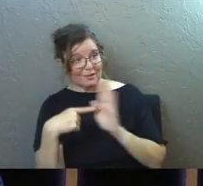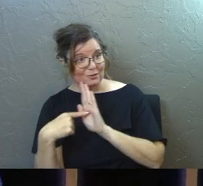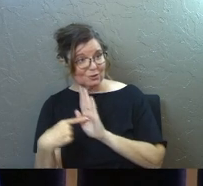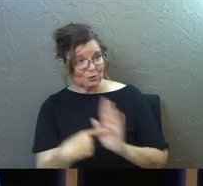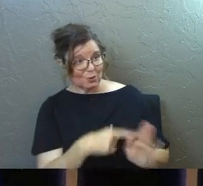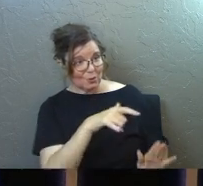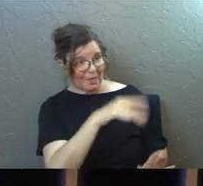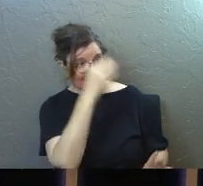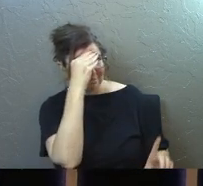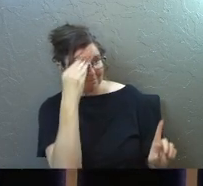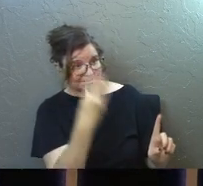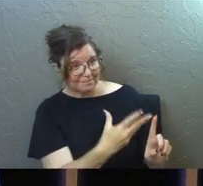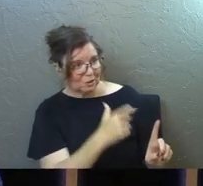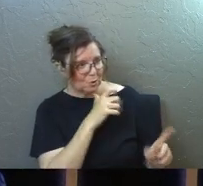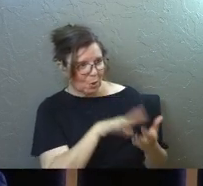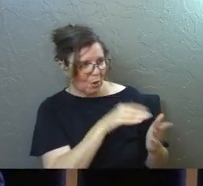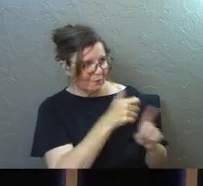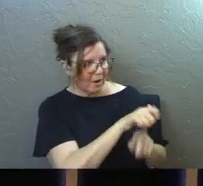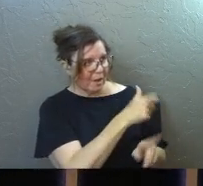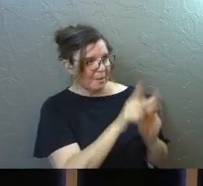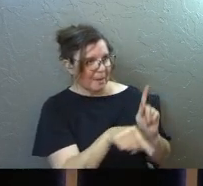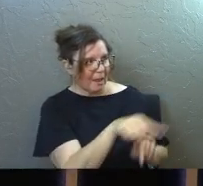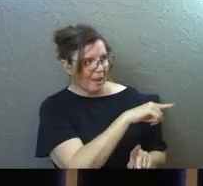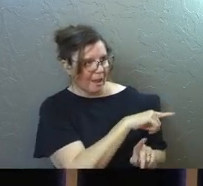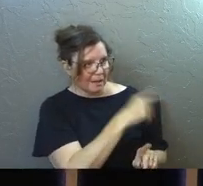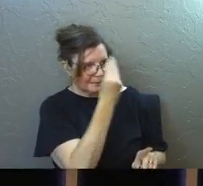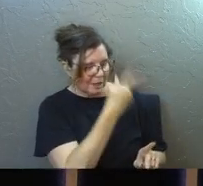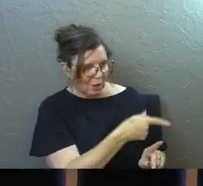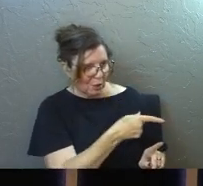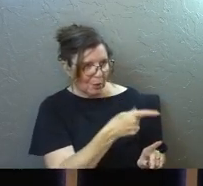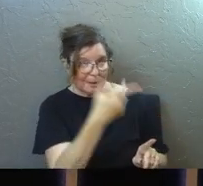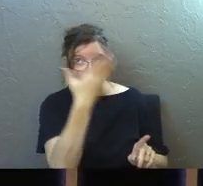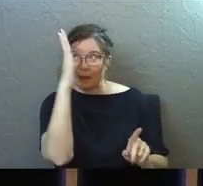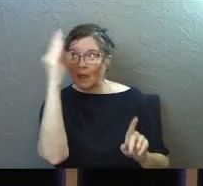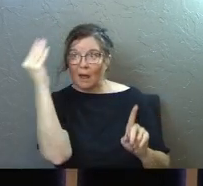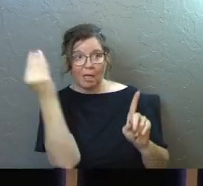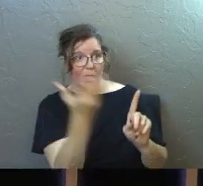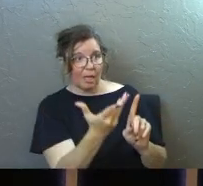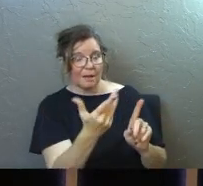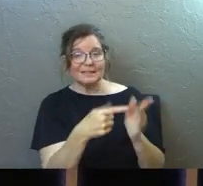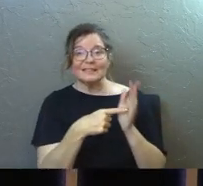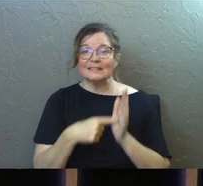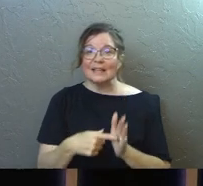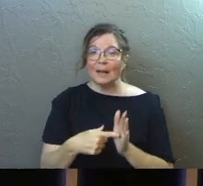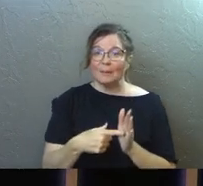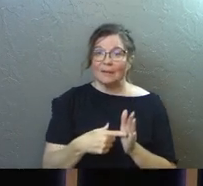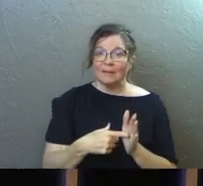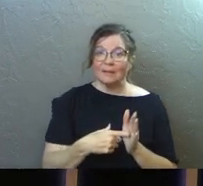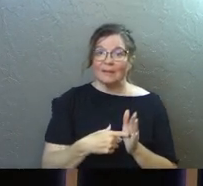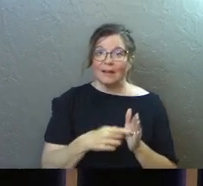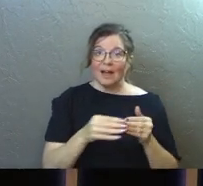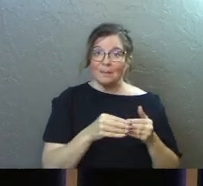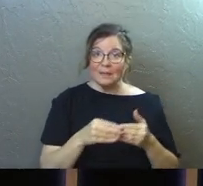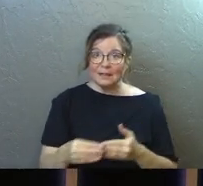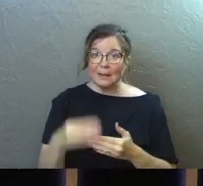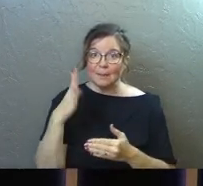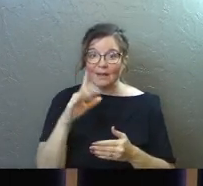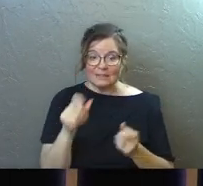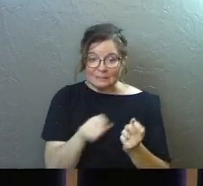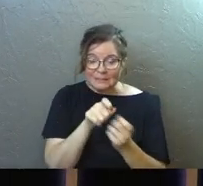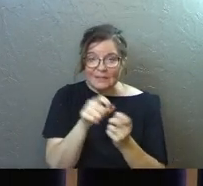revealed this to you. You did not learn this from any human being. So here's an example of being led by God. Very, very specific words.